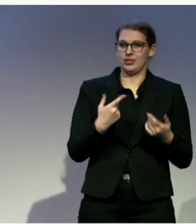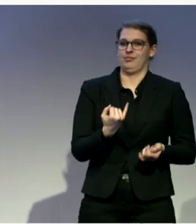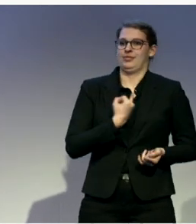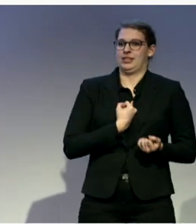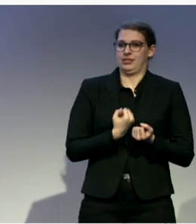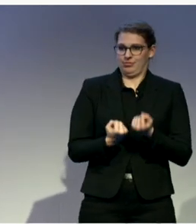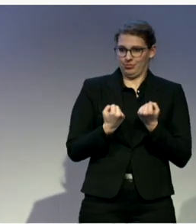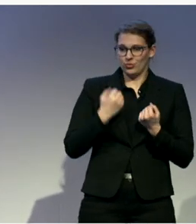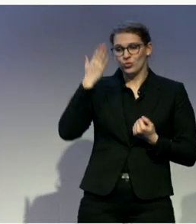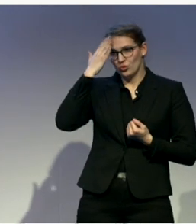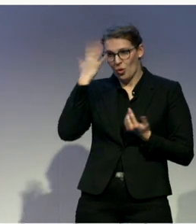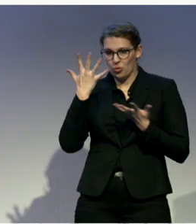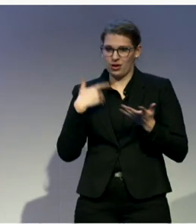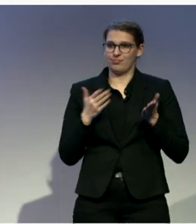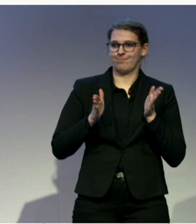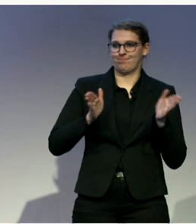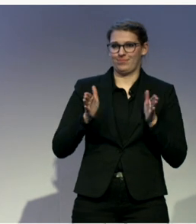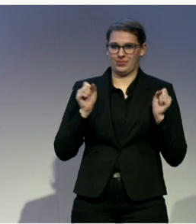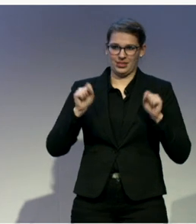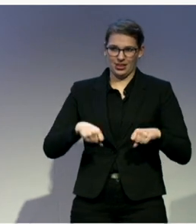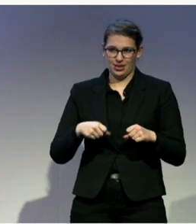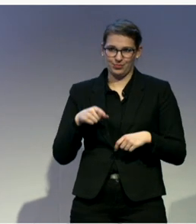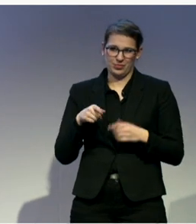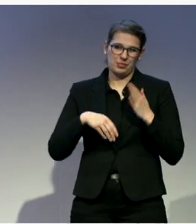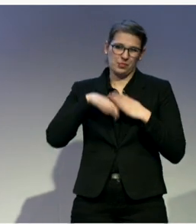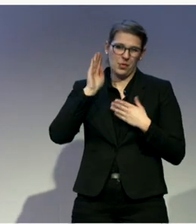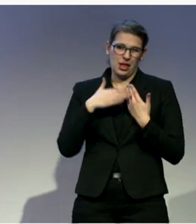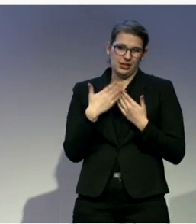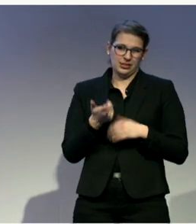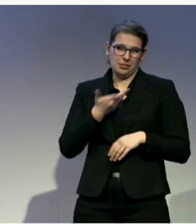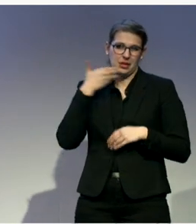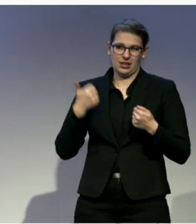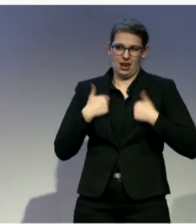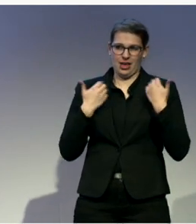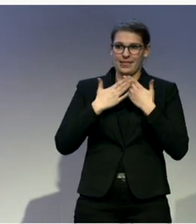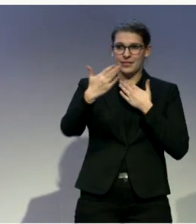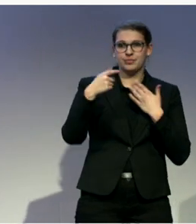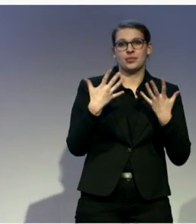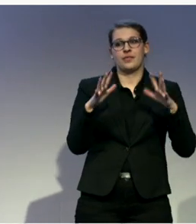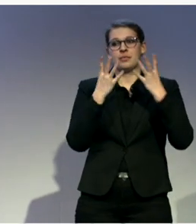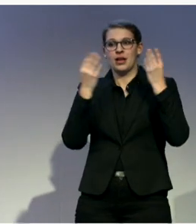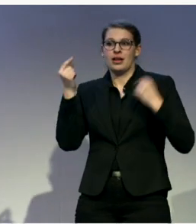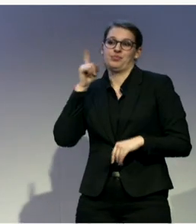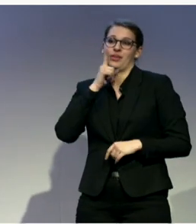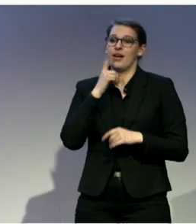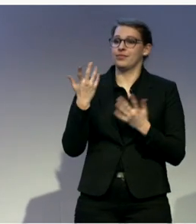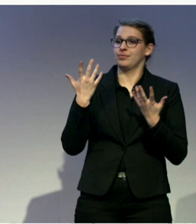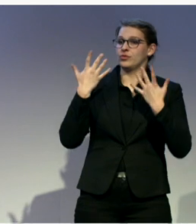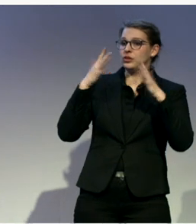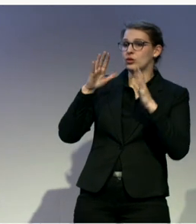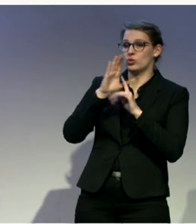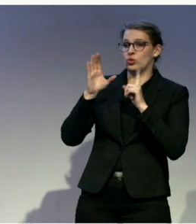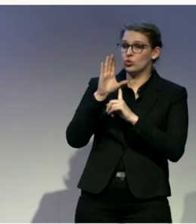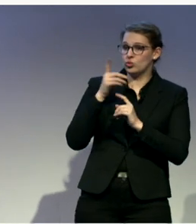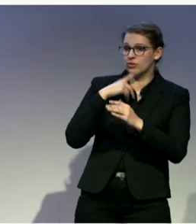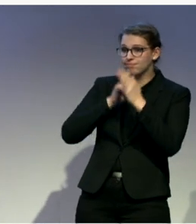And this is so important for them. It's their decision then. have both. They can use both and either sign or write. But they have both. They have the